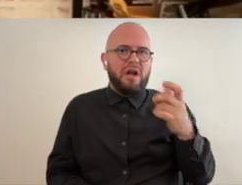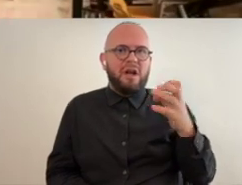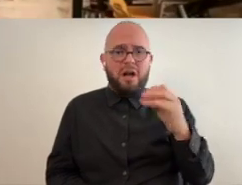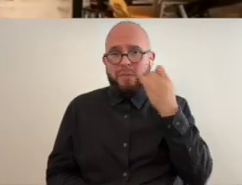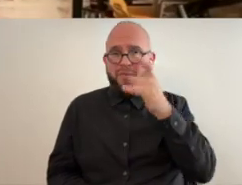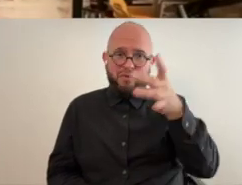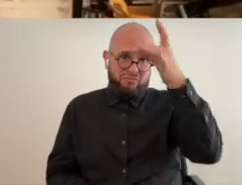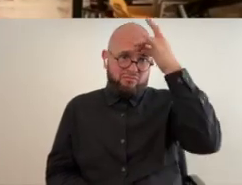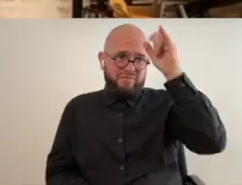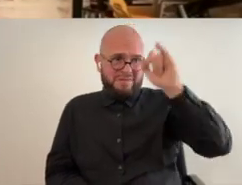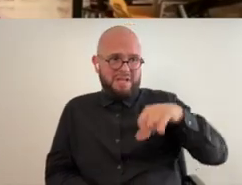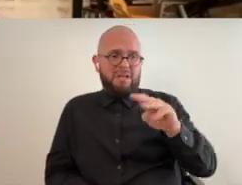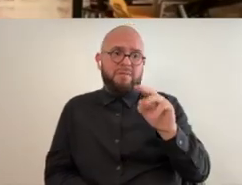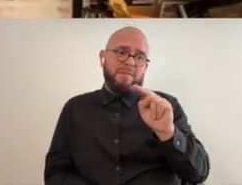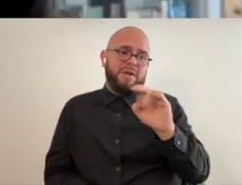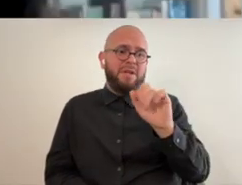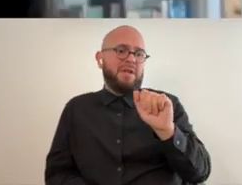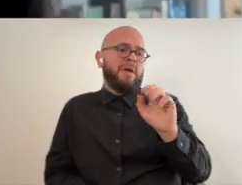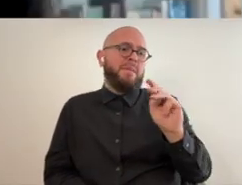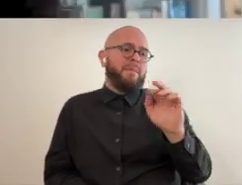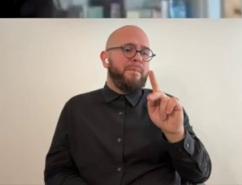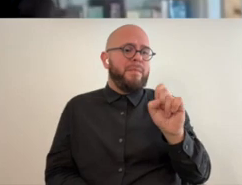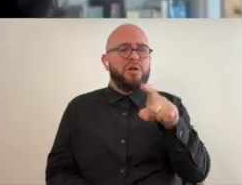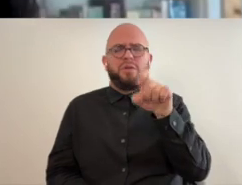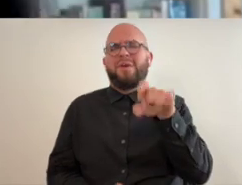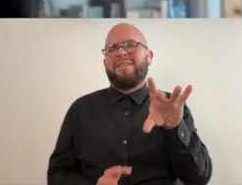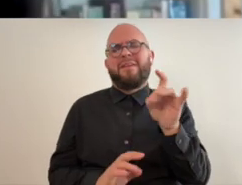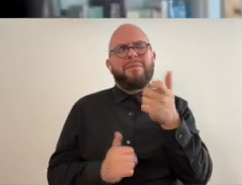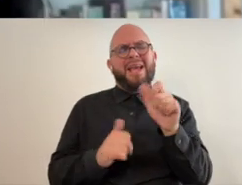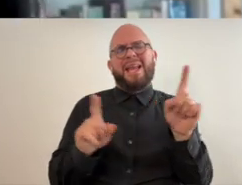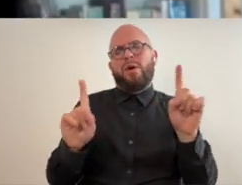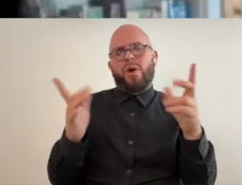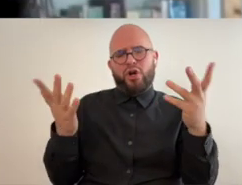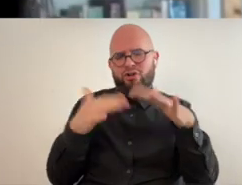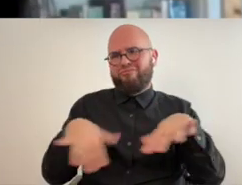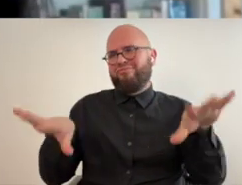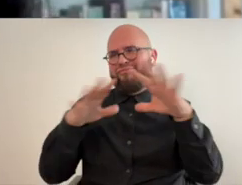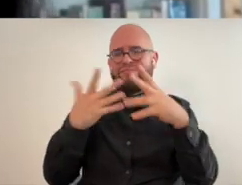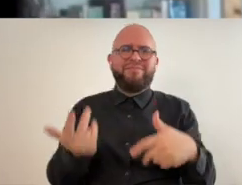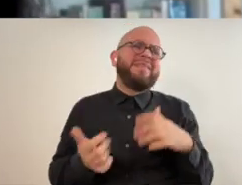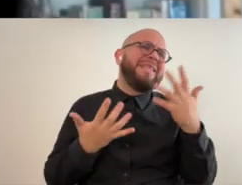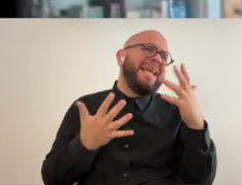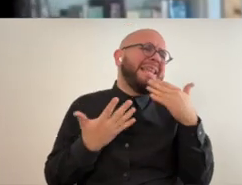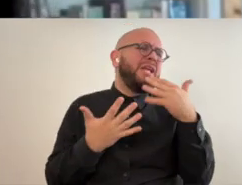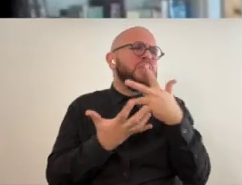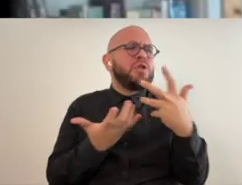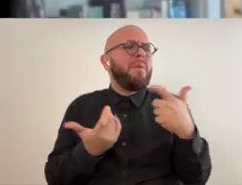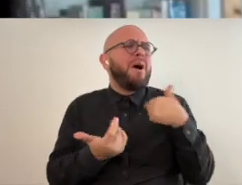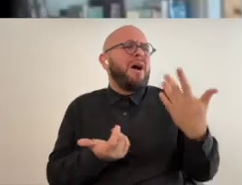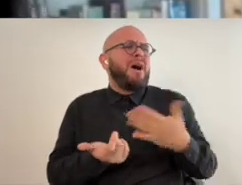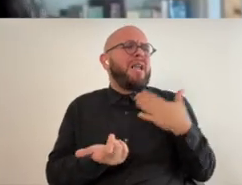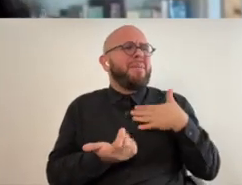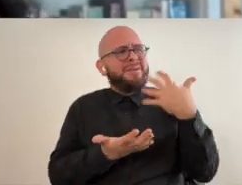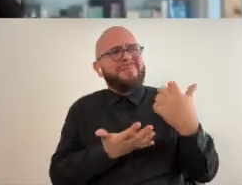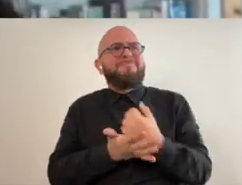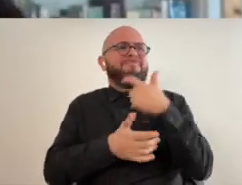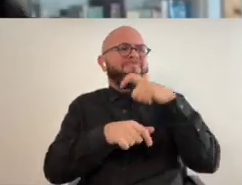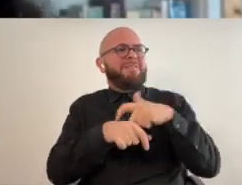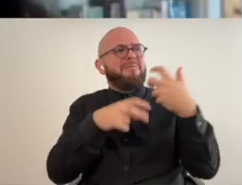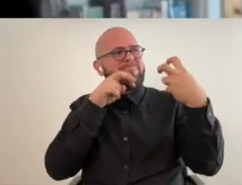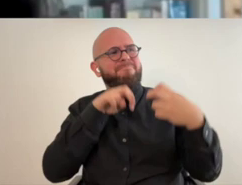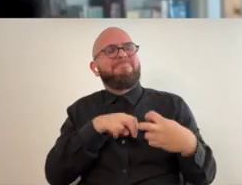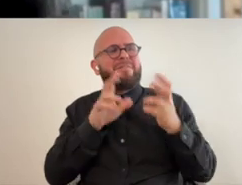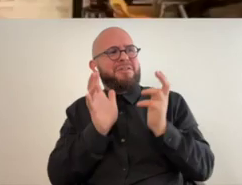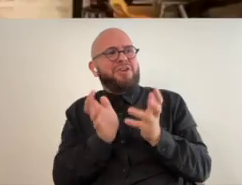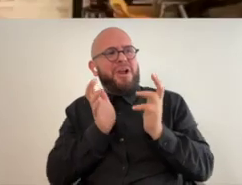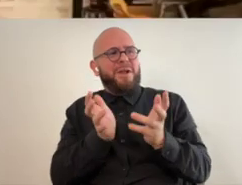pretty much anywhere it's all good yay thank you so much this is amazing i'm really glad we got this chance to talk